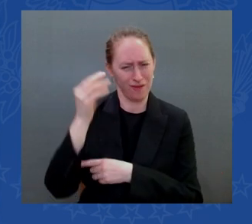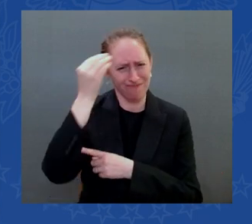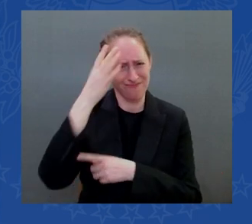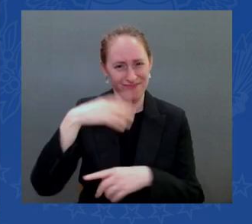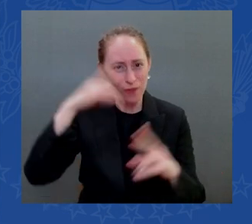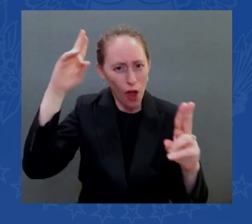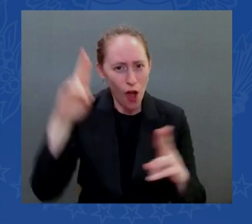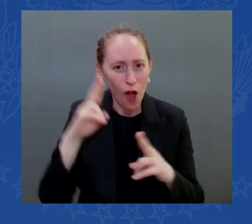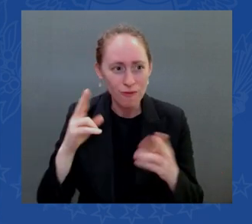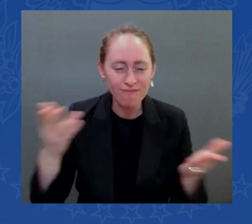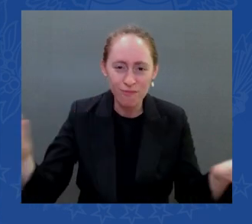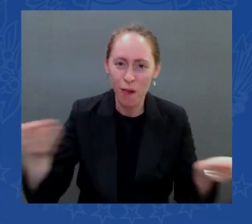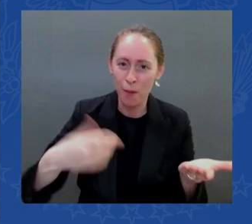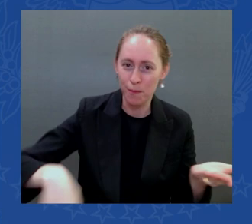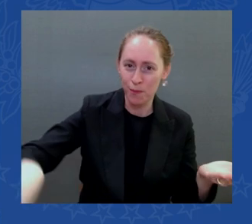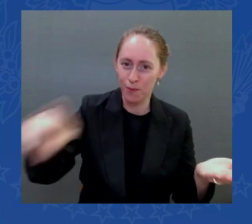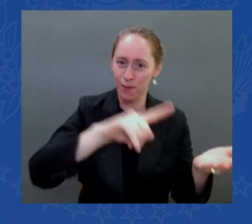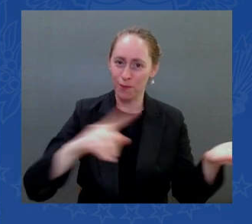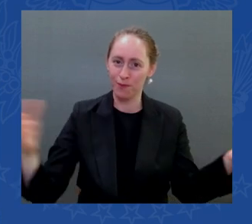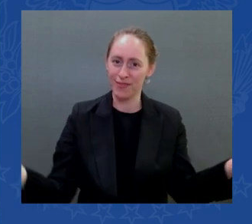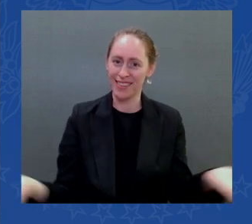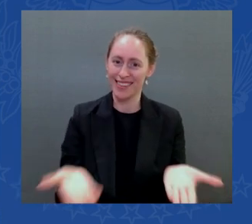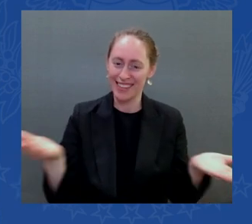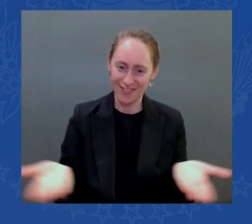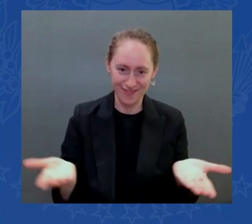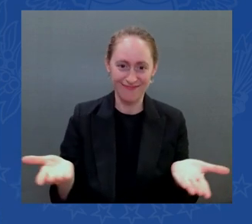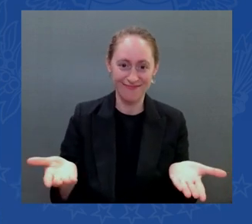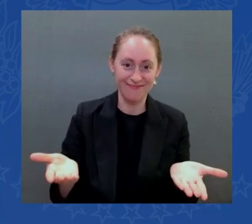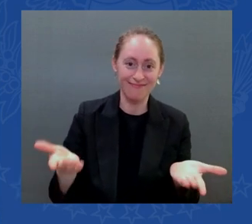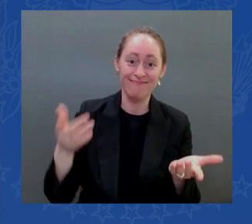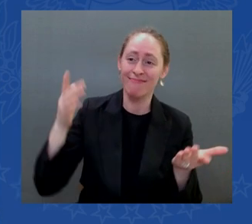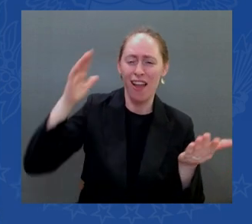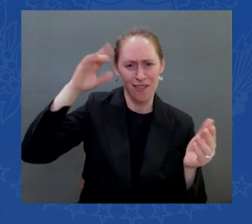of the United States Joe Biden to Portsmouth